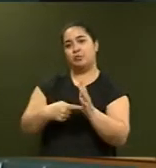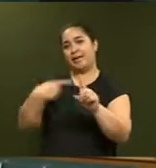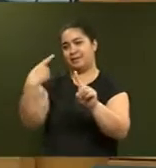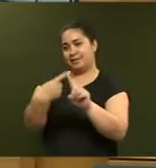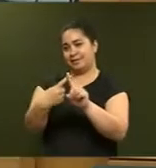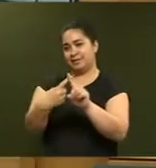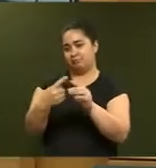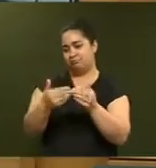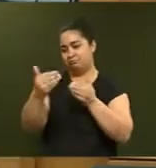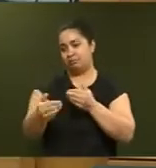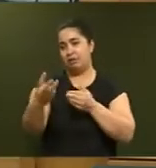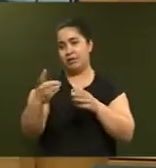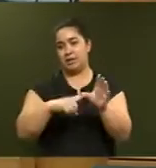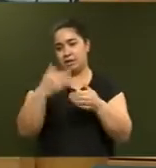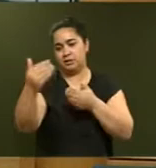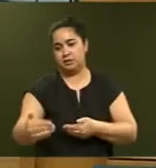Yes.